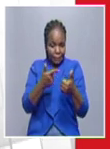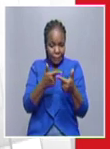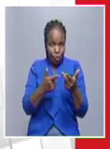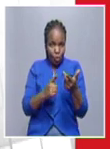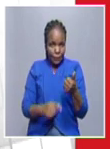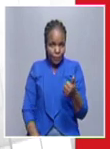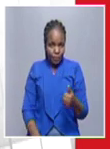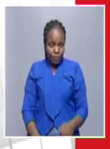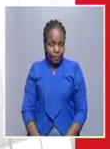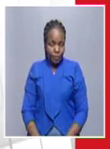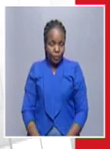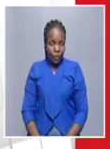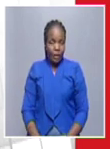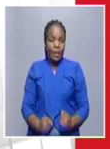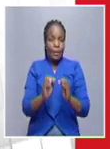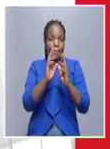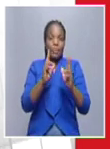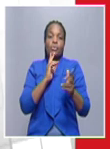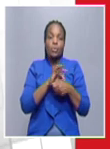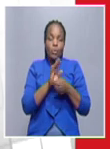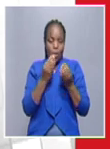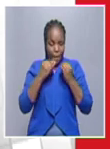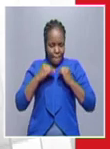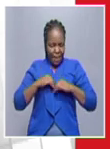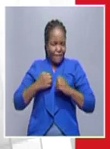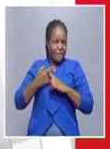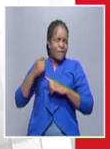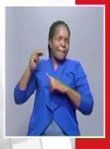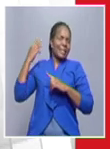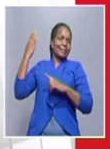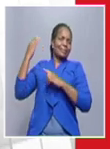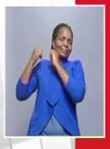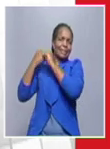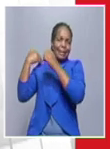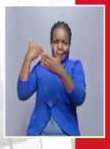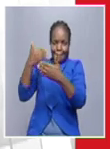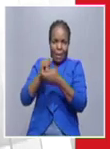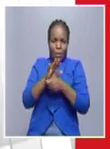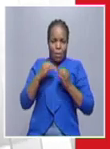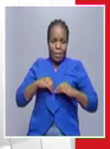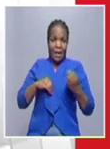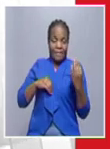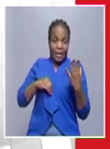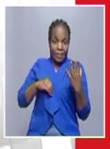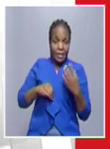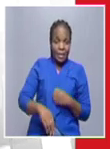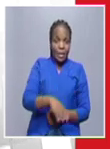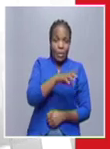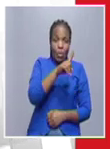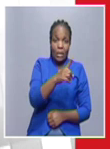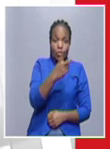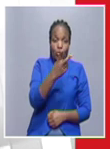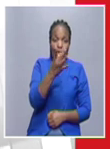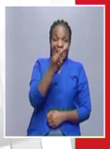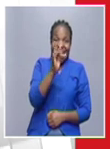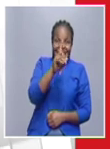the cumulative number of confirmed cases since the beginning of the pandemic now standard one hundred and twenty eight